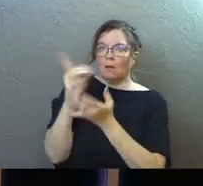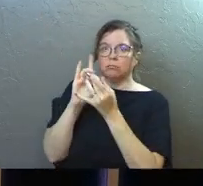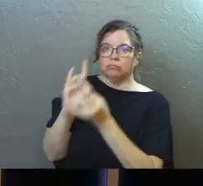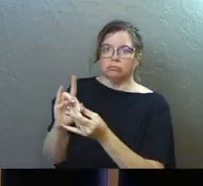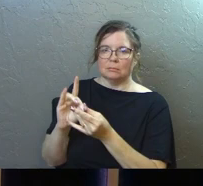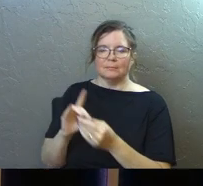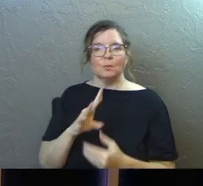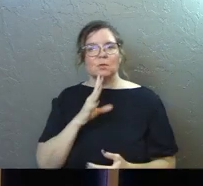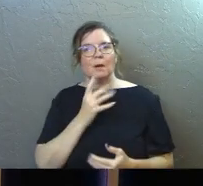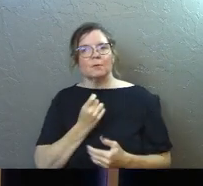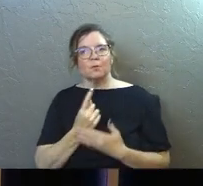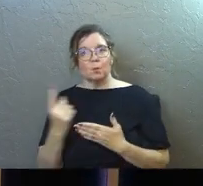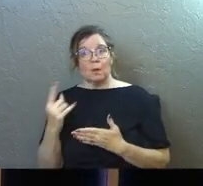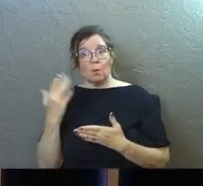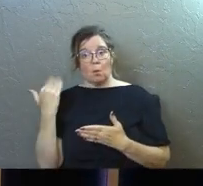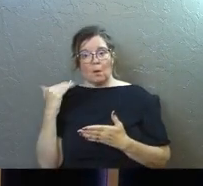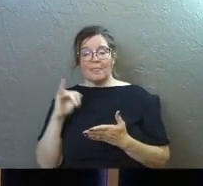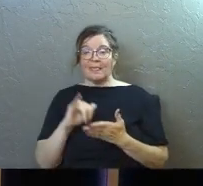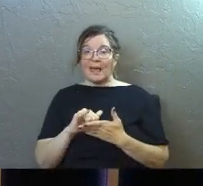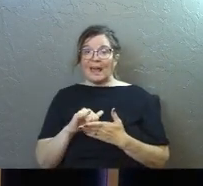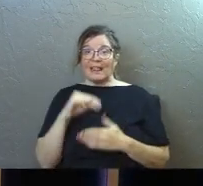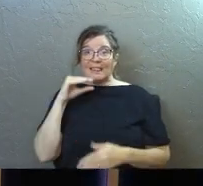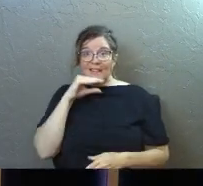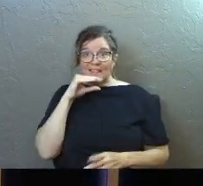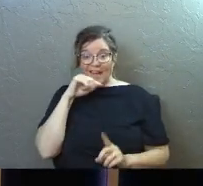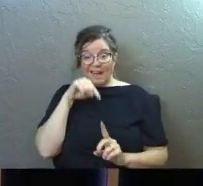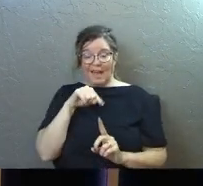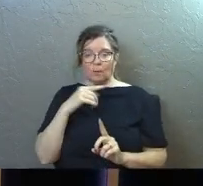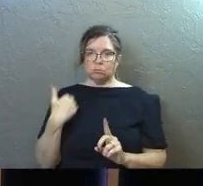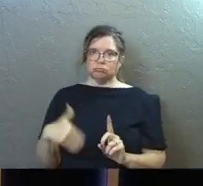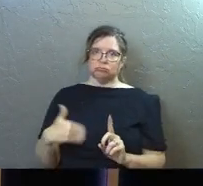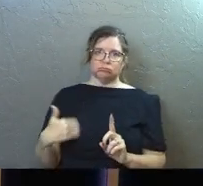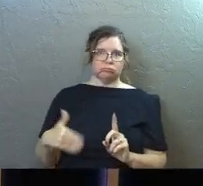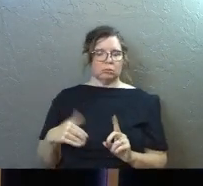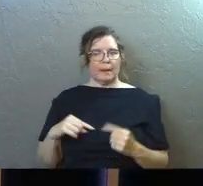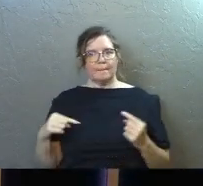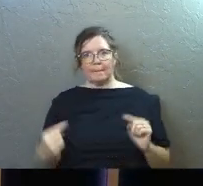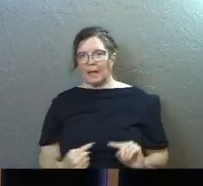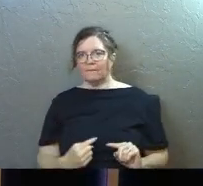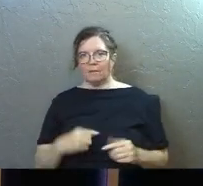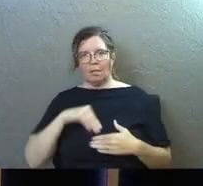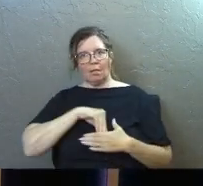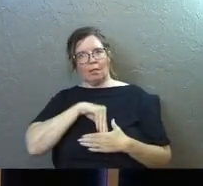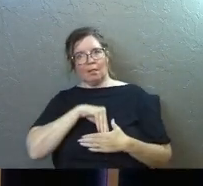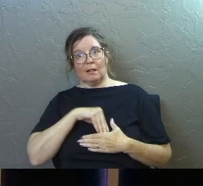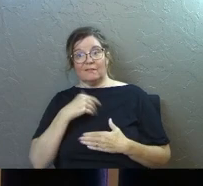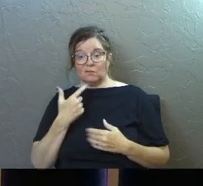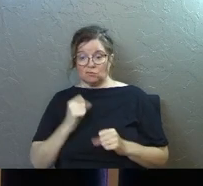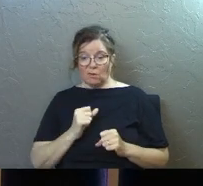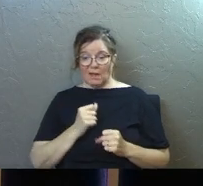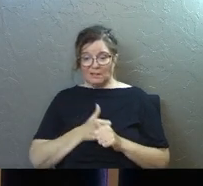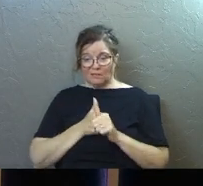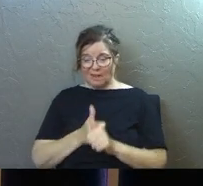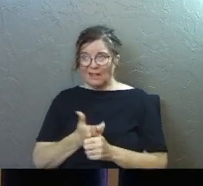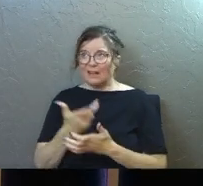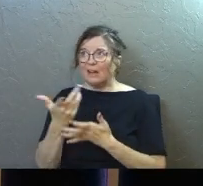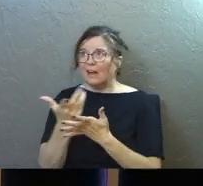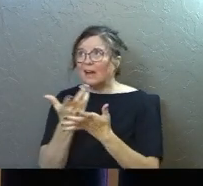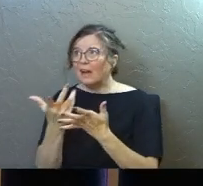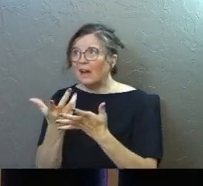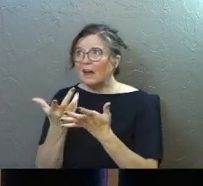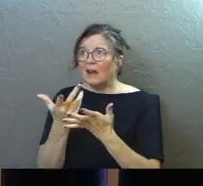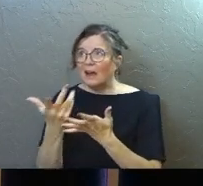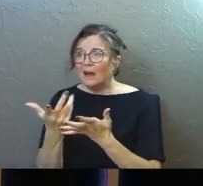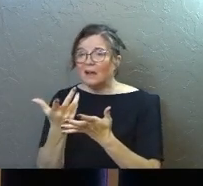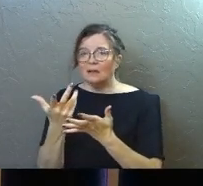but that right there, that little lie is extremely painful if you're trying to follow God today. And what I'm going to do